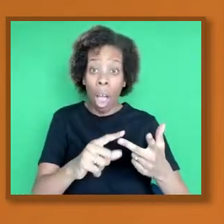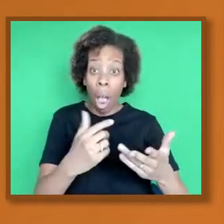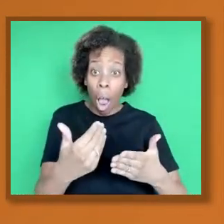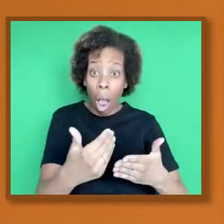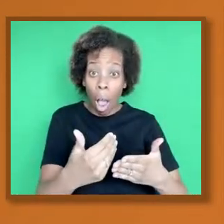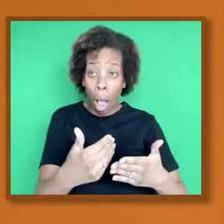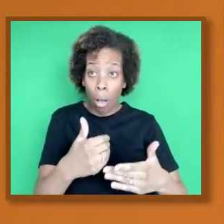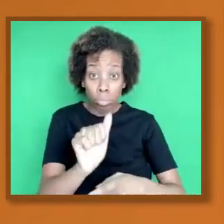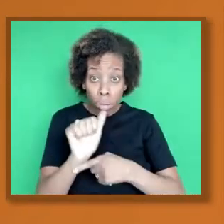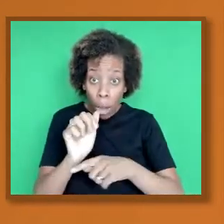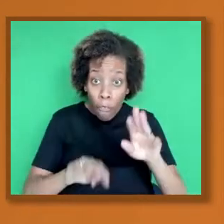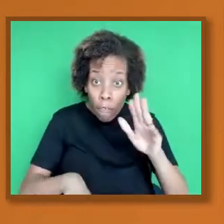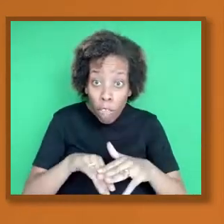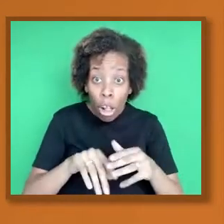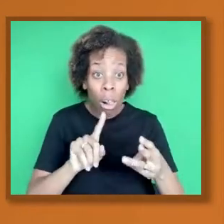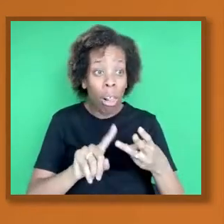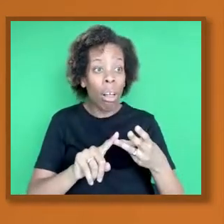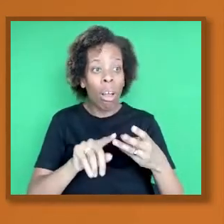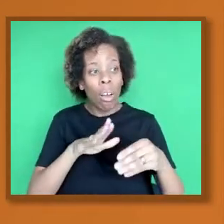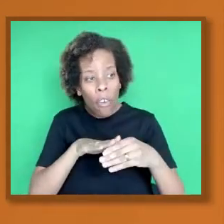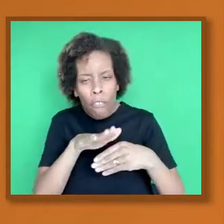the next slide, please.